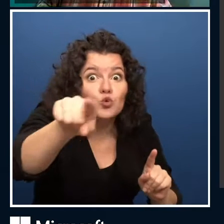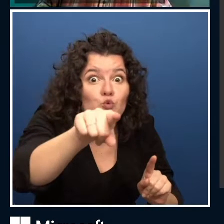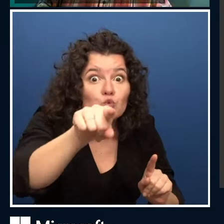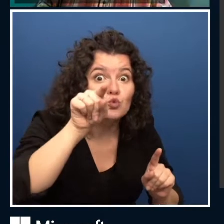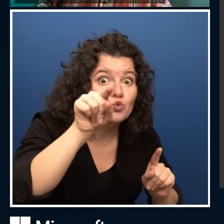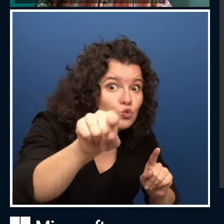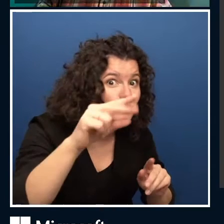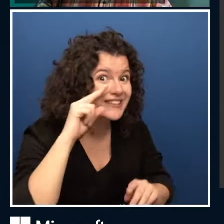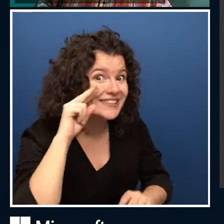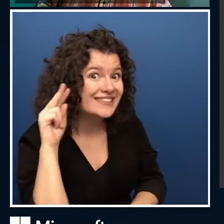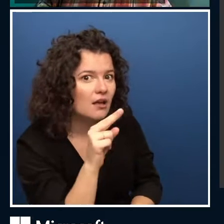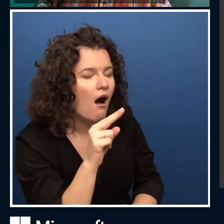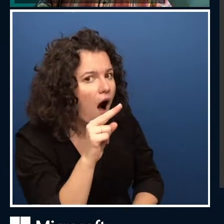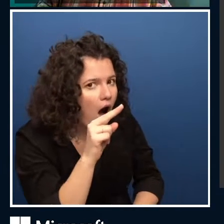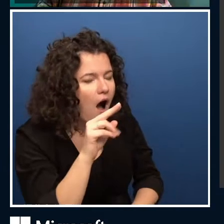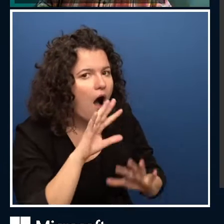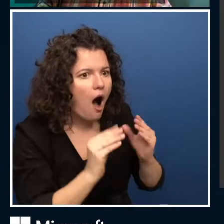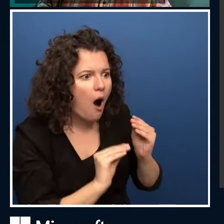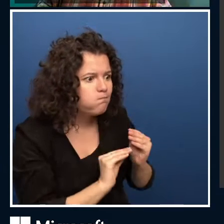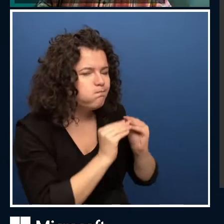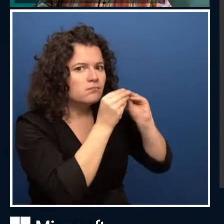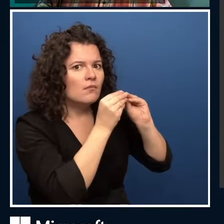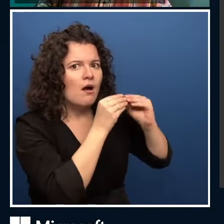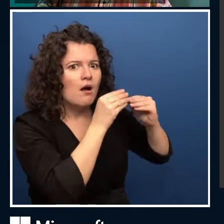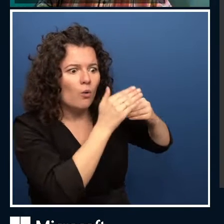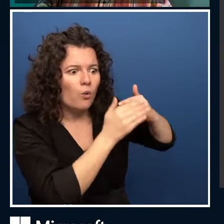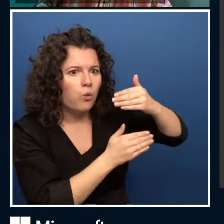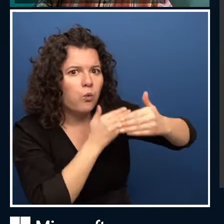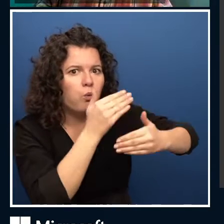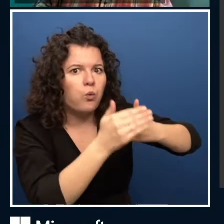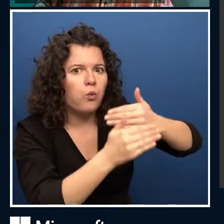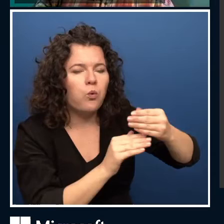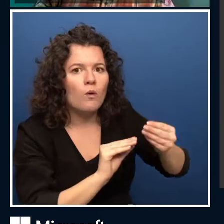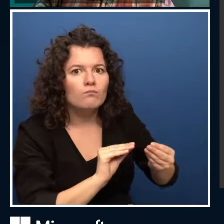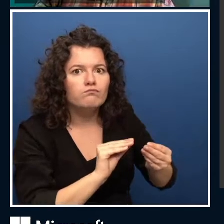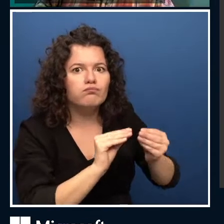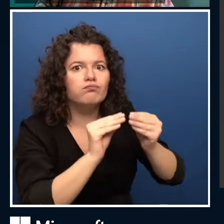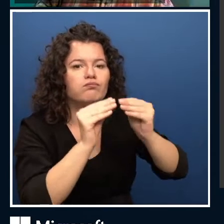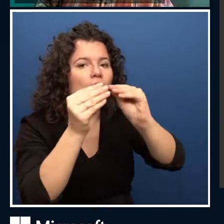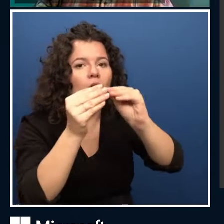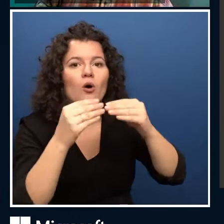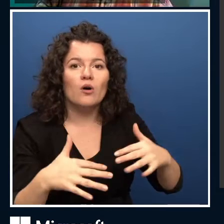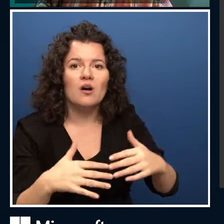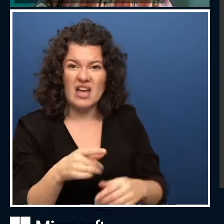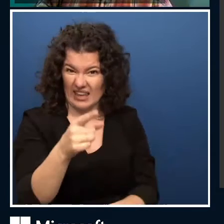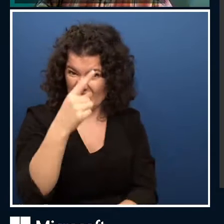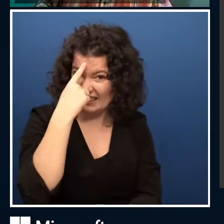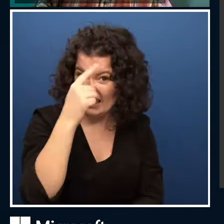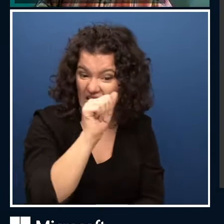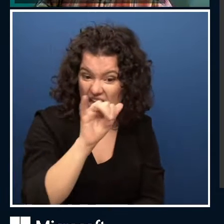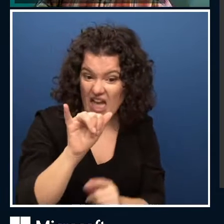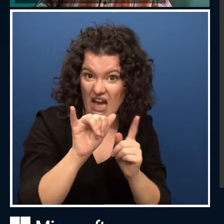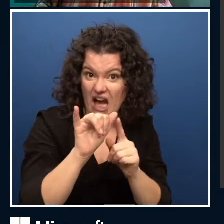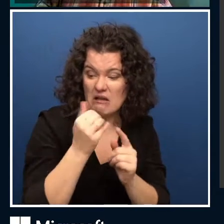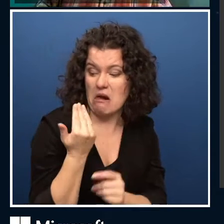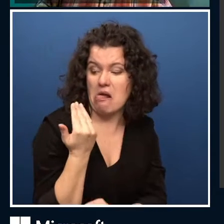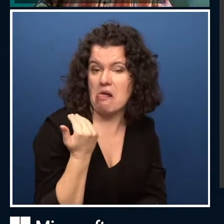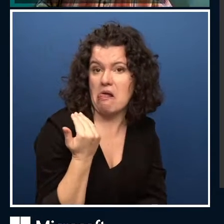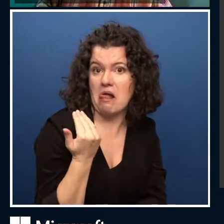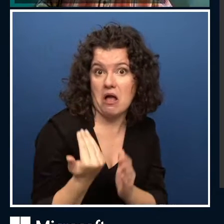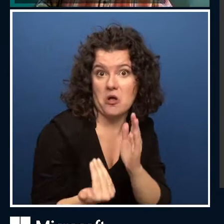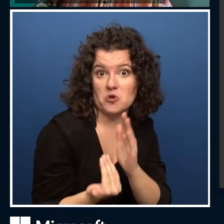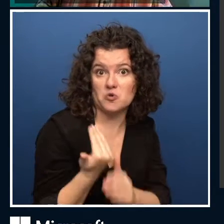of AI. Where have we come from? Because actually, there is quite a history. We think all of this is very, very new. But actually, the